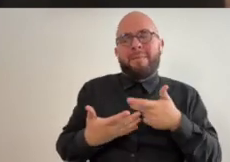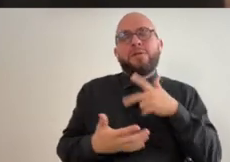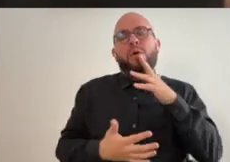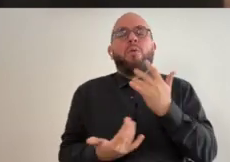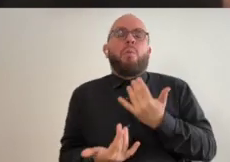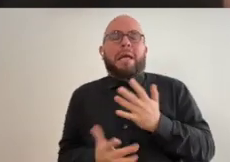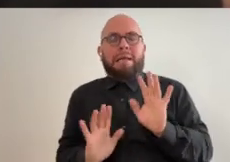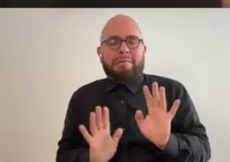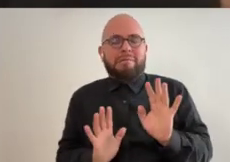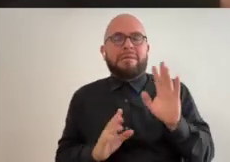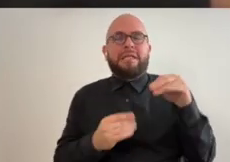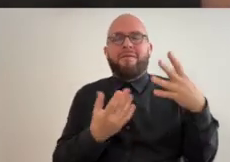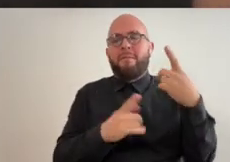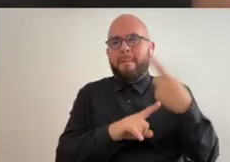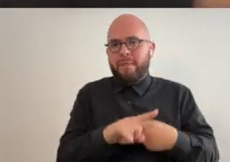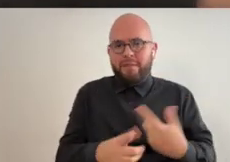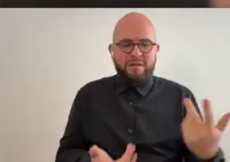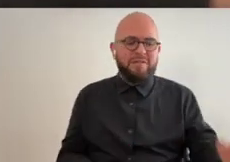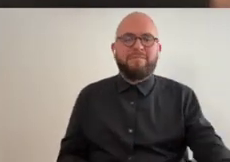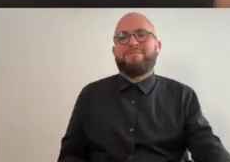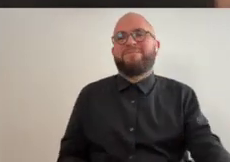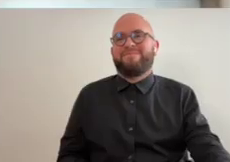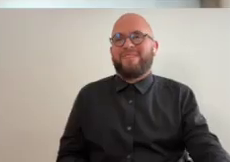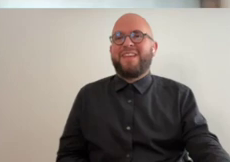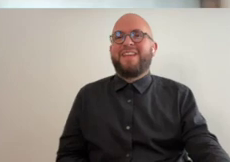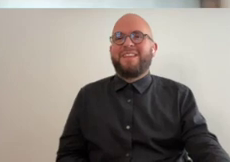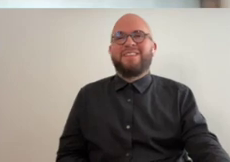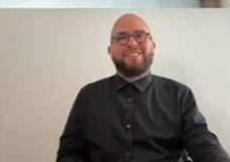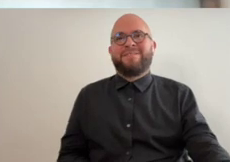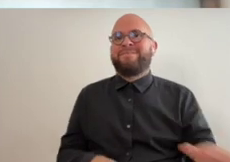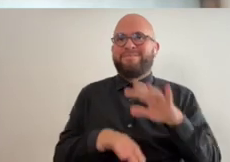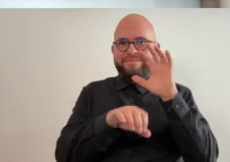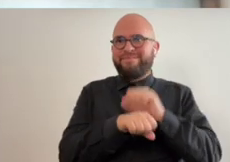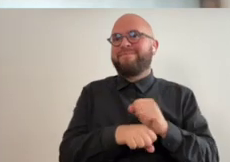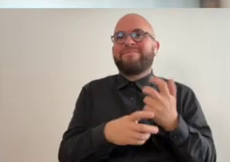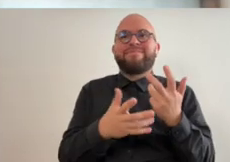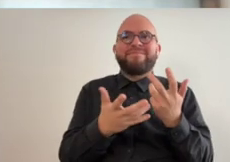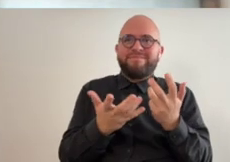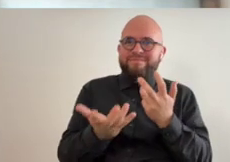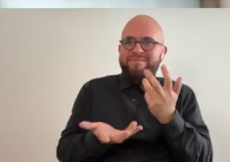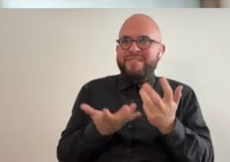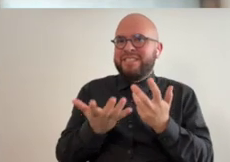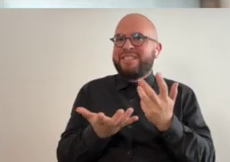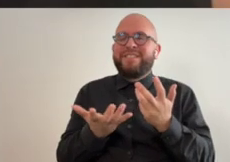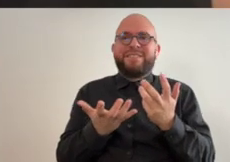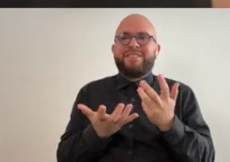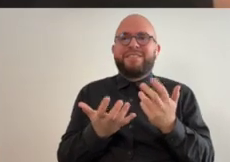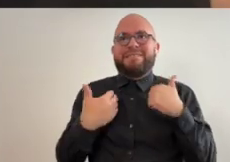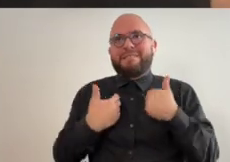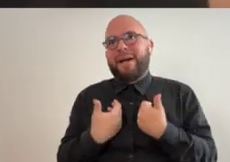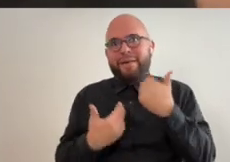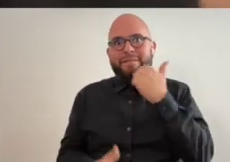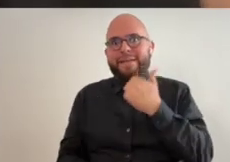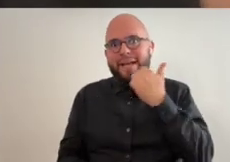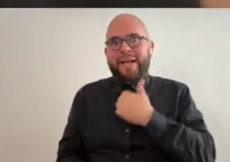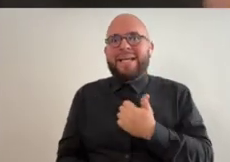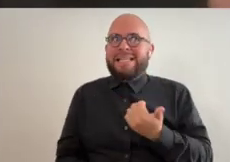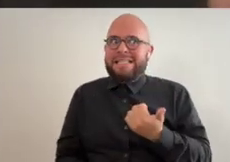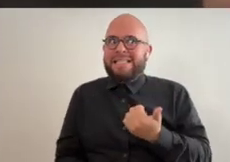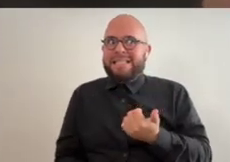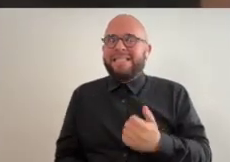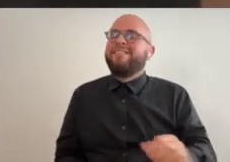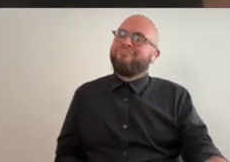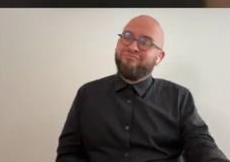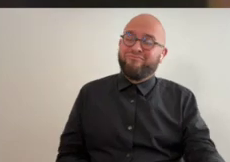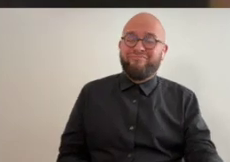about that but he just had a baby so i'm gonna wait yeah okay give him a month to get used to yeah